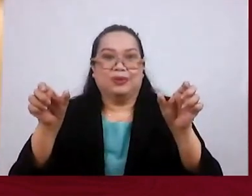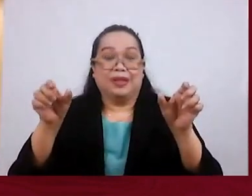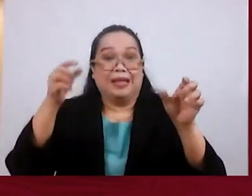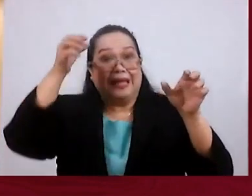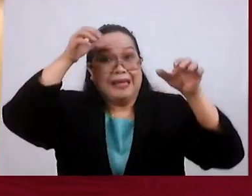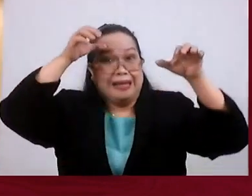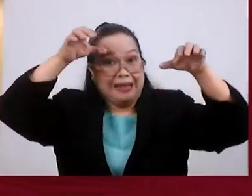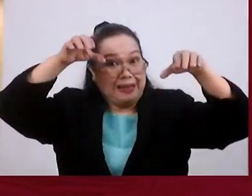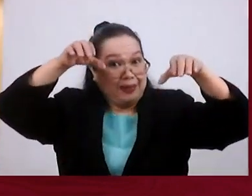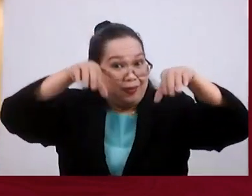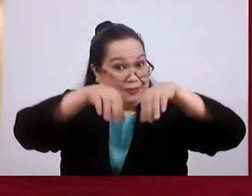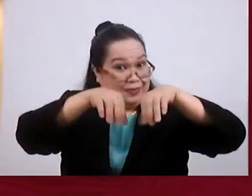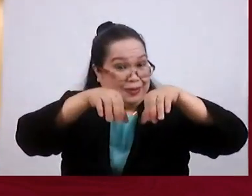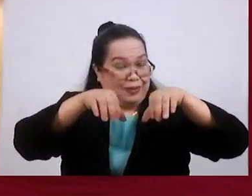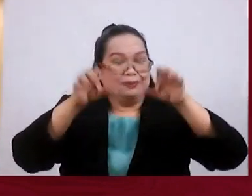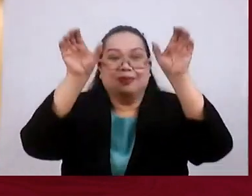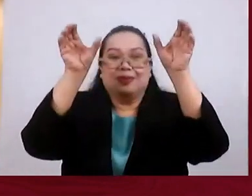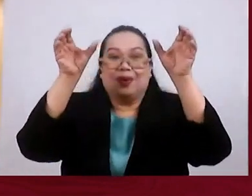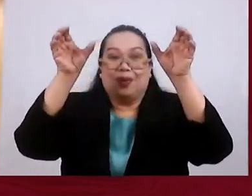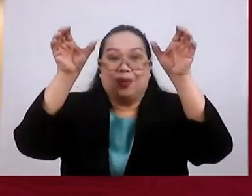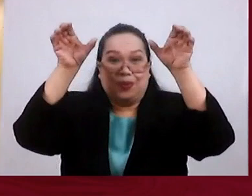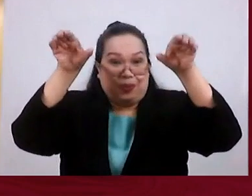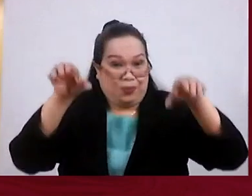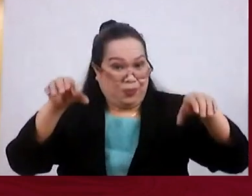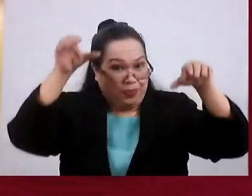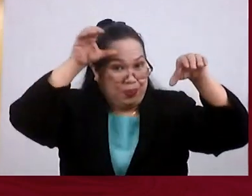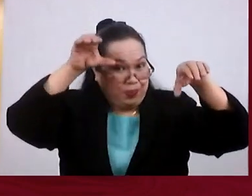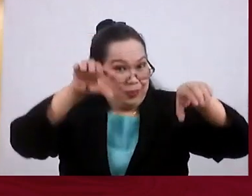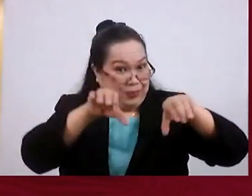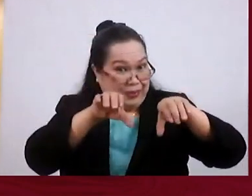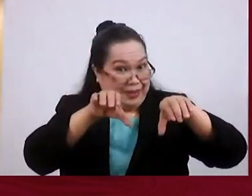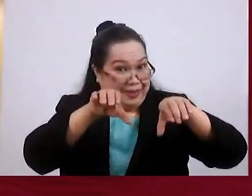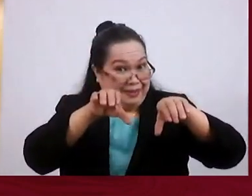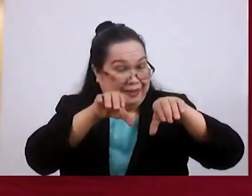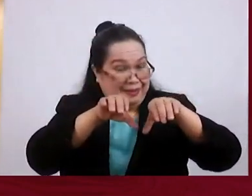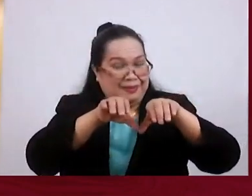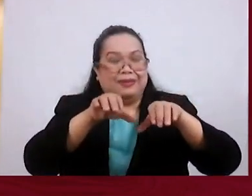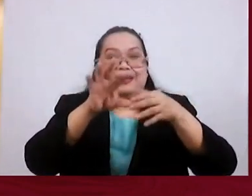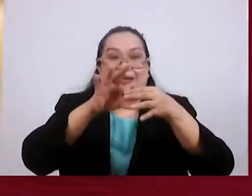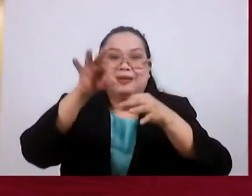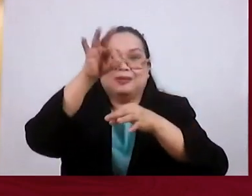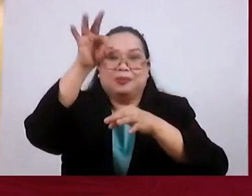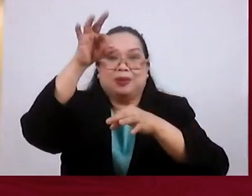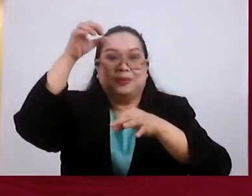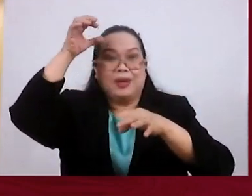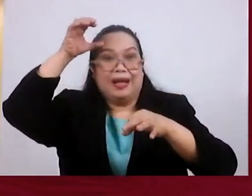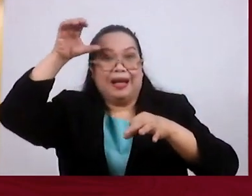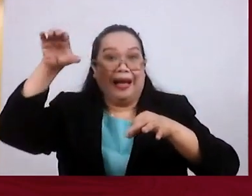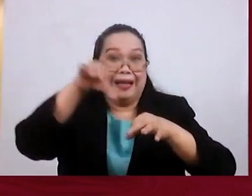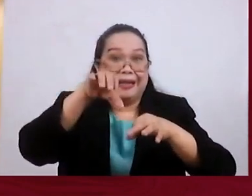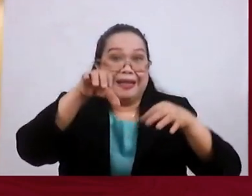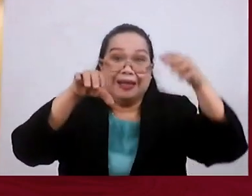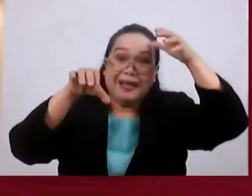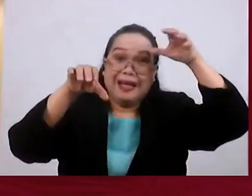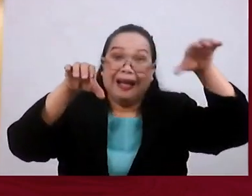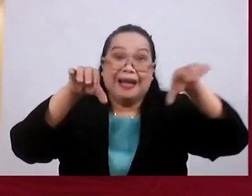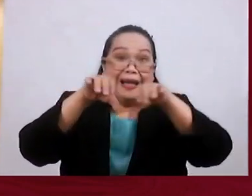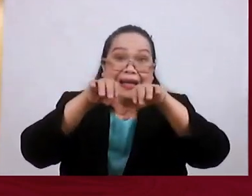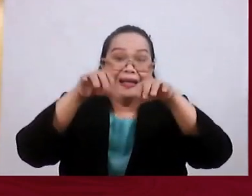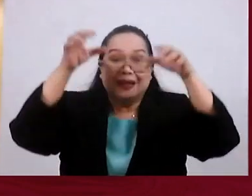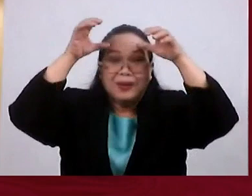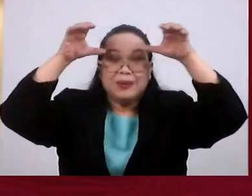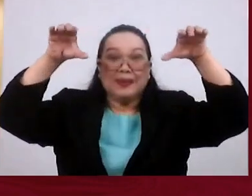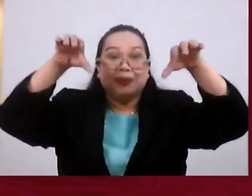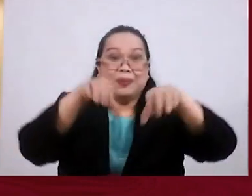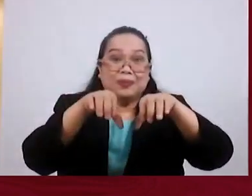covenant, It's simply Friends, In simpler English, A spiritual agreement. And so, When you